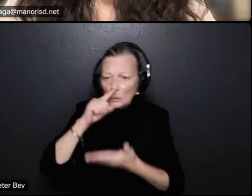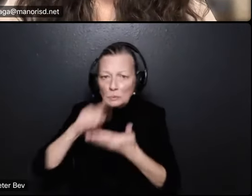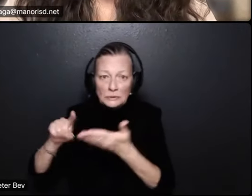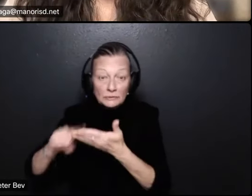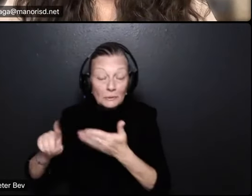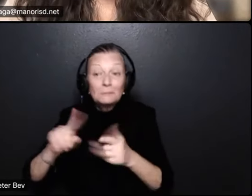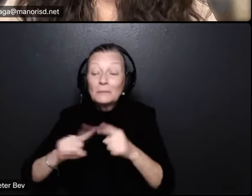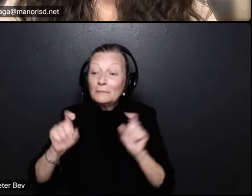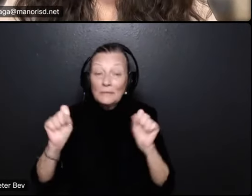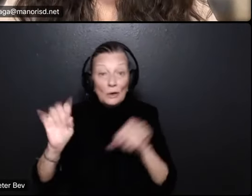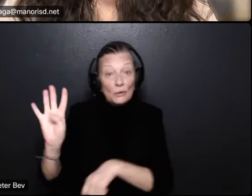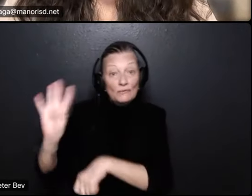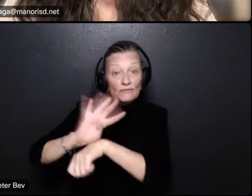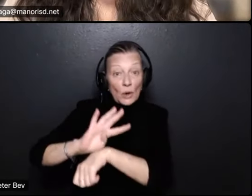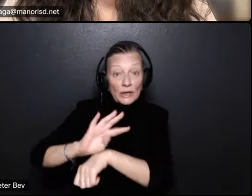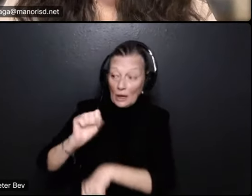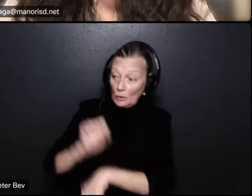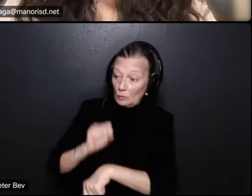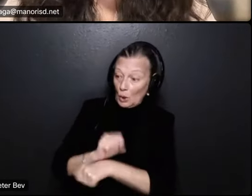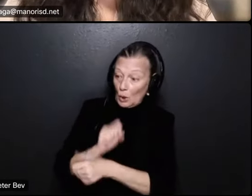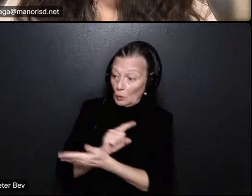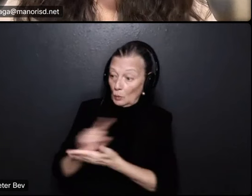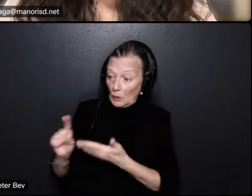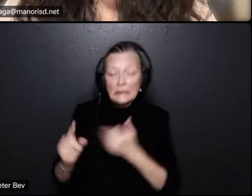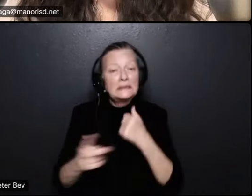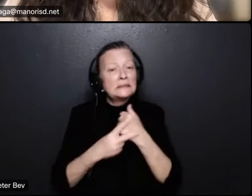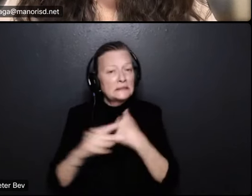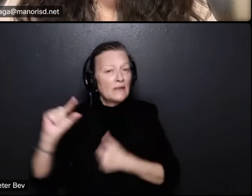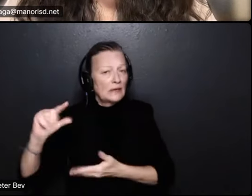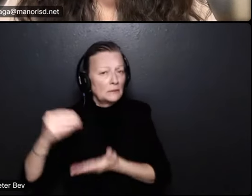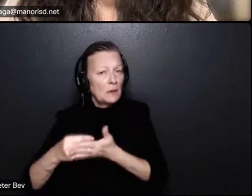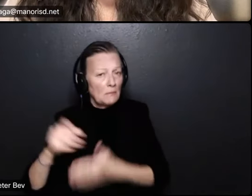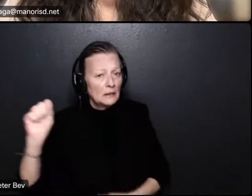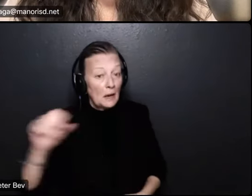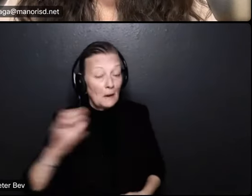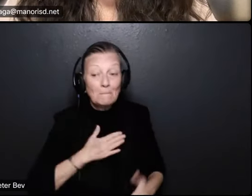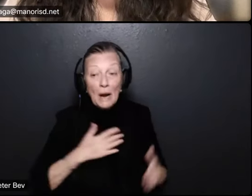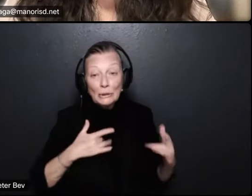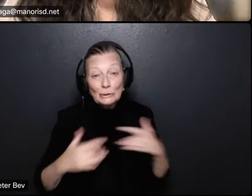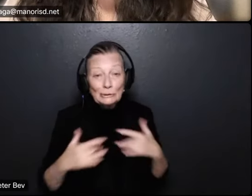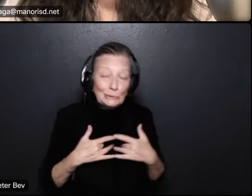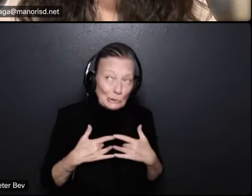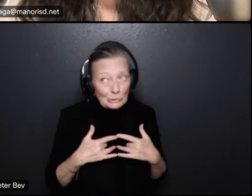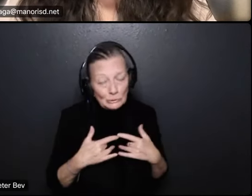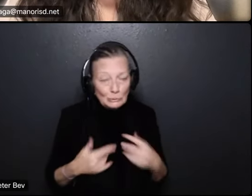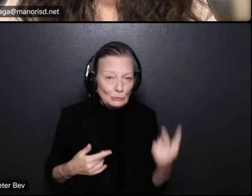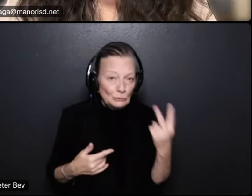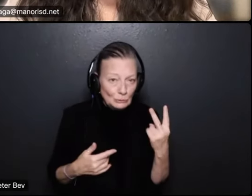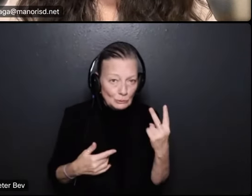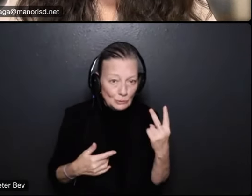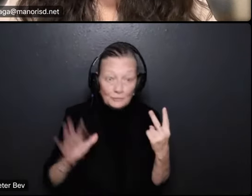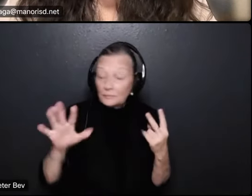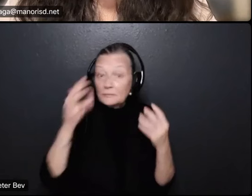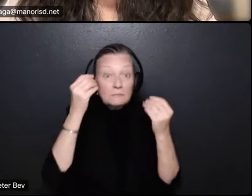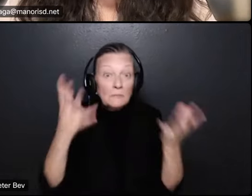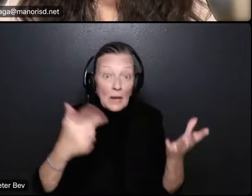work week it does save you a little bit of money it does uh my concern about it are twofold about a four-day work week and by the way i would